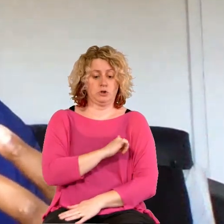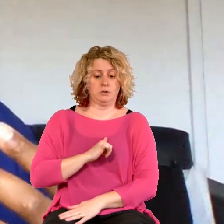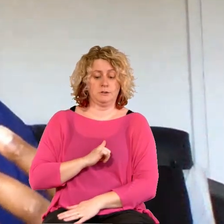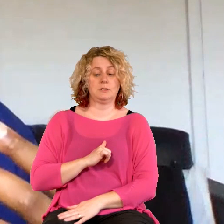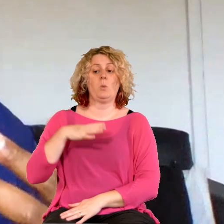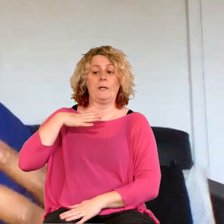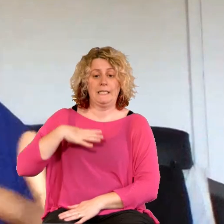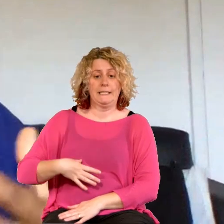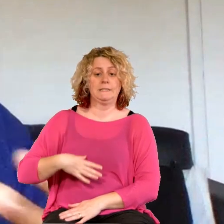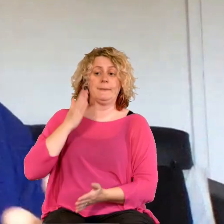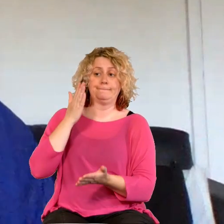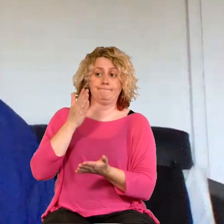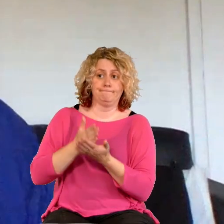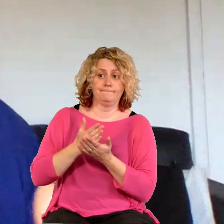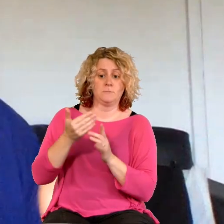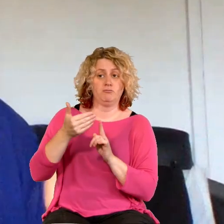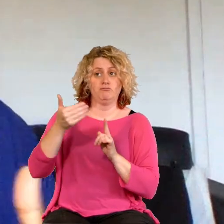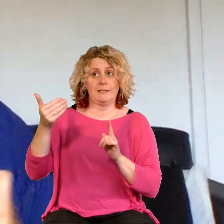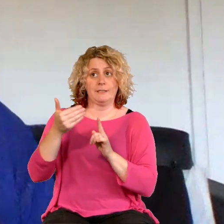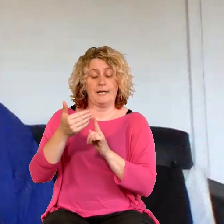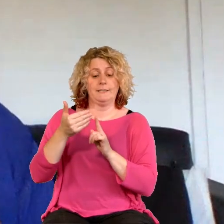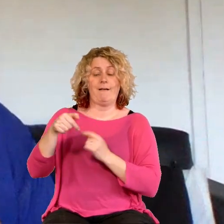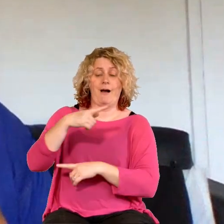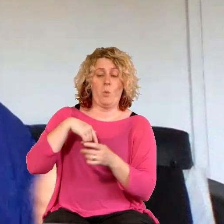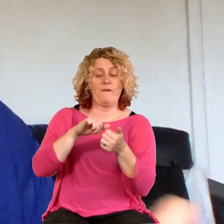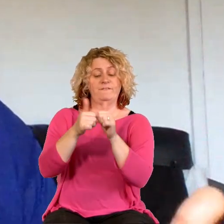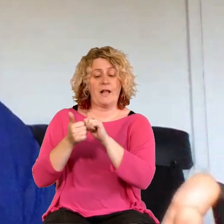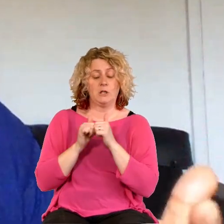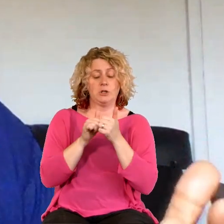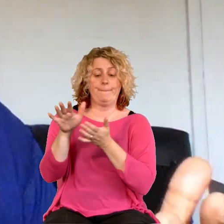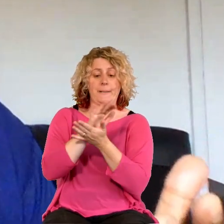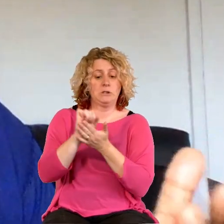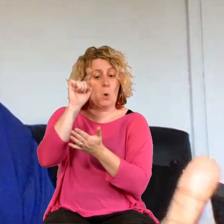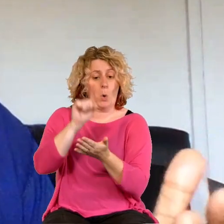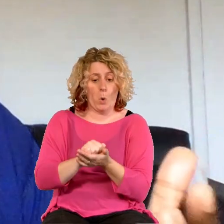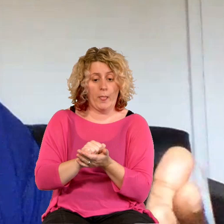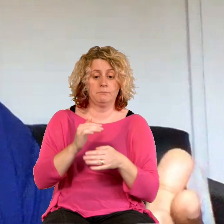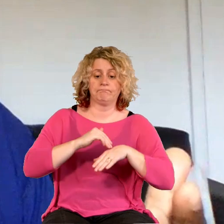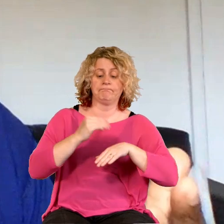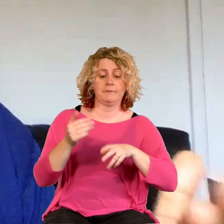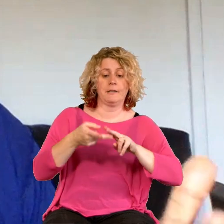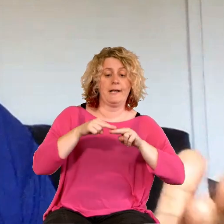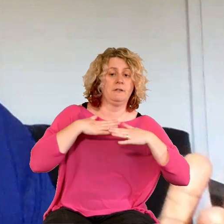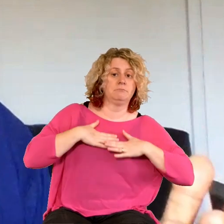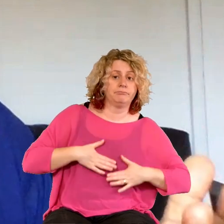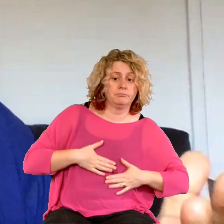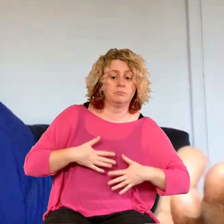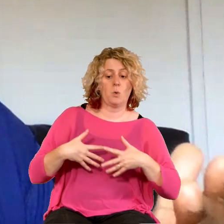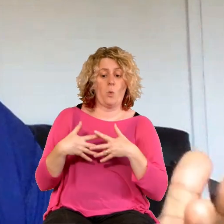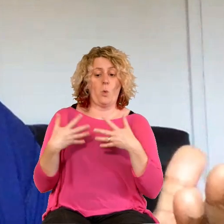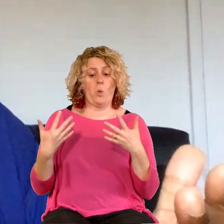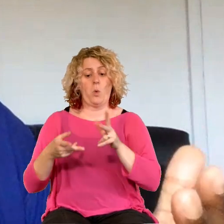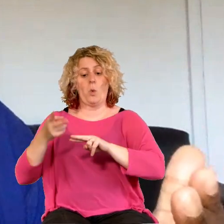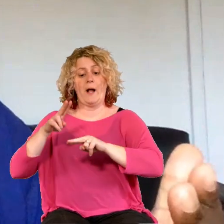recognizing that the sacred nature of our fellowship. And also, you know, you appreciating that it is a poor substitute,